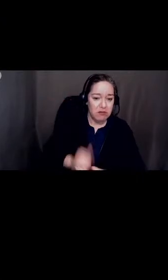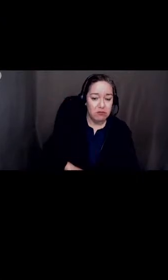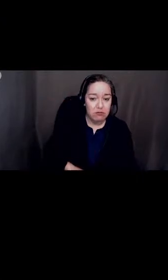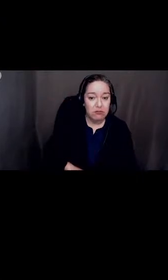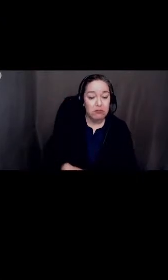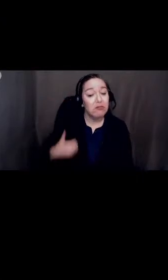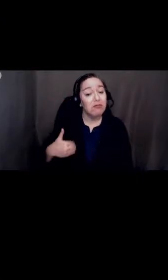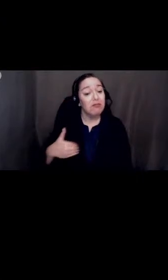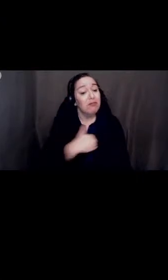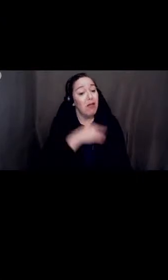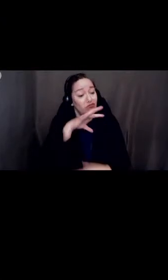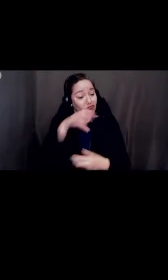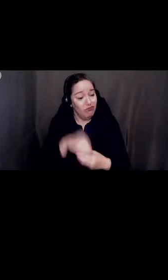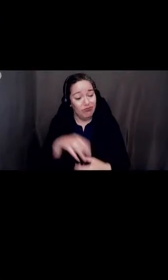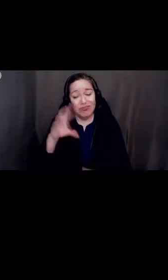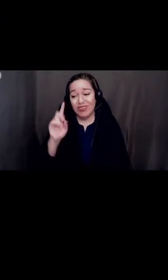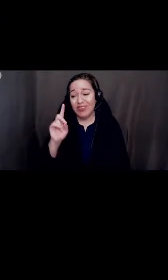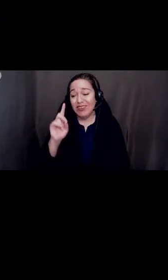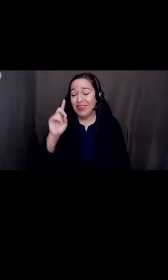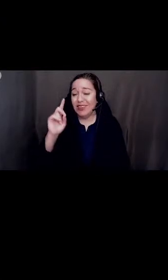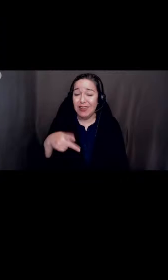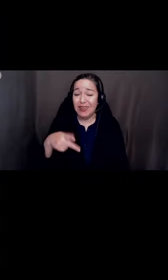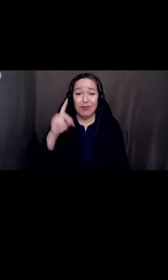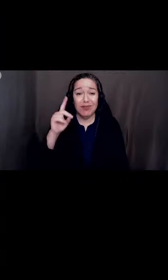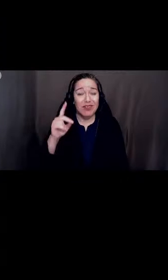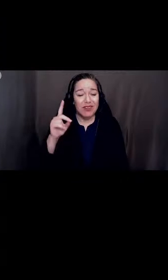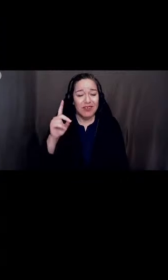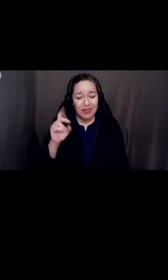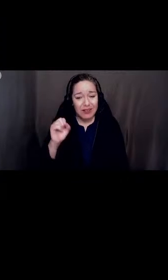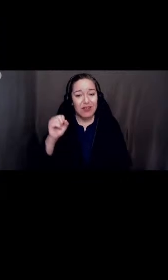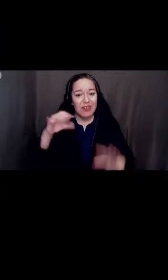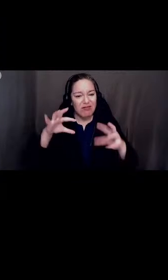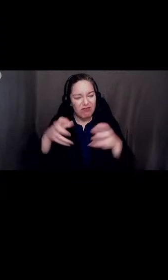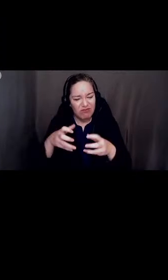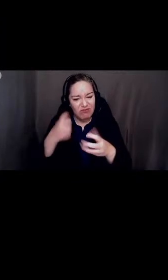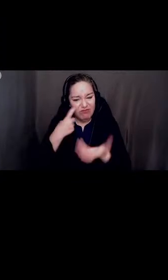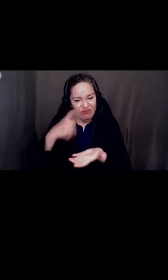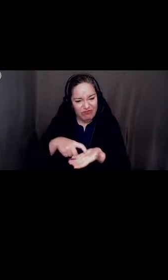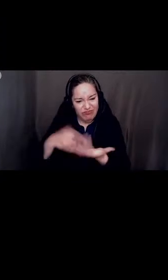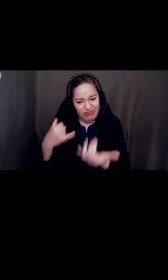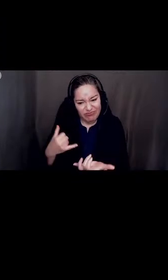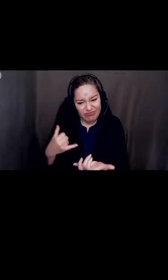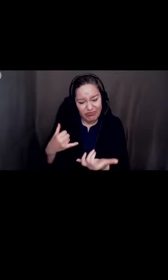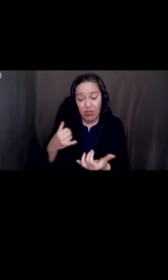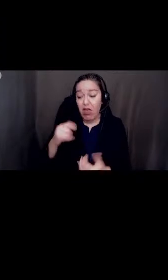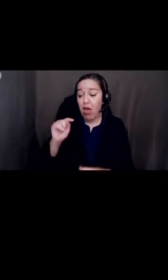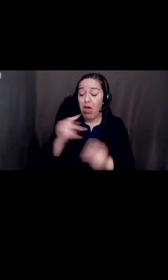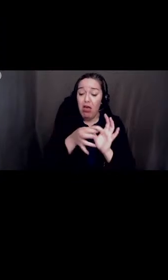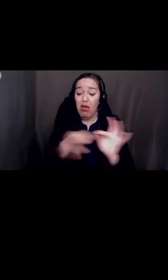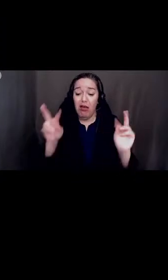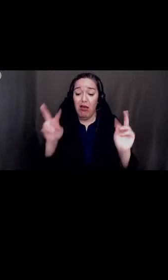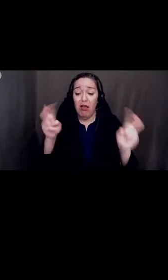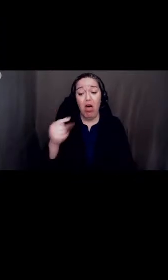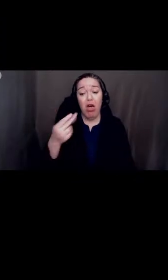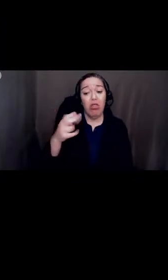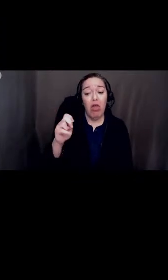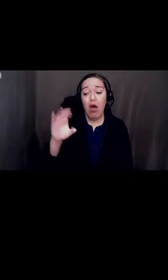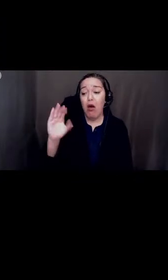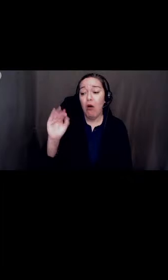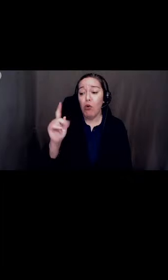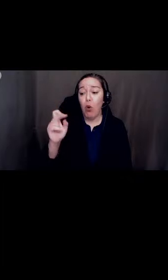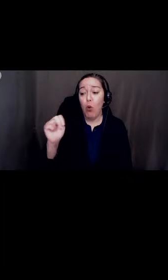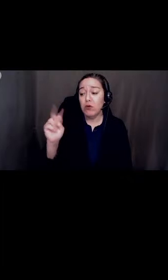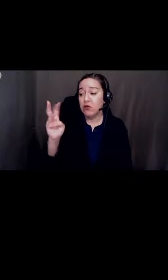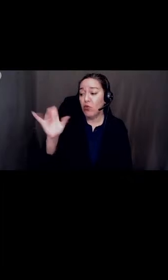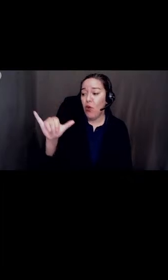have recognized now that the Colton Way is synonymous with cronyism. The more of